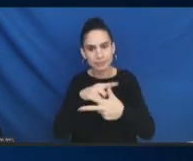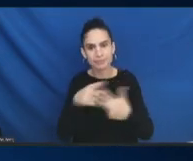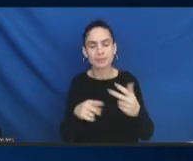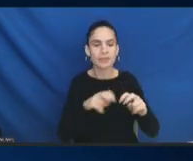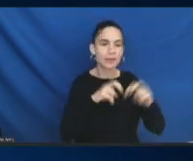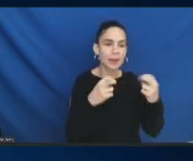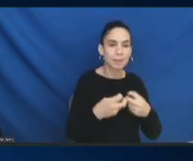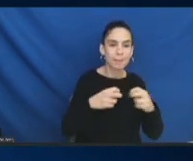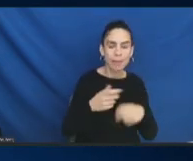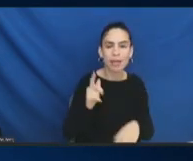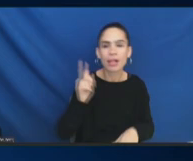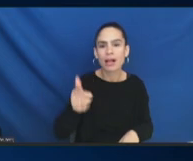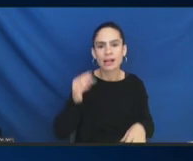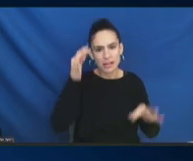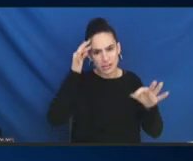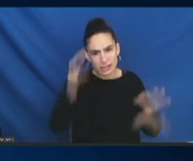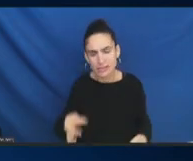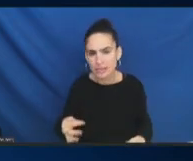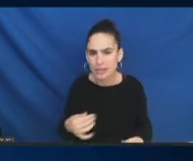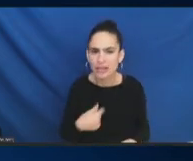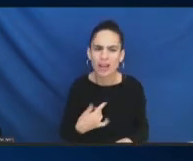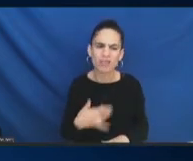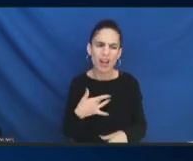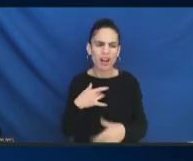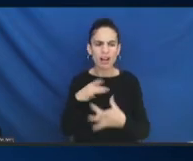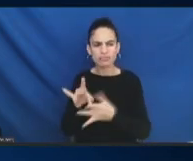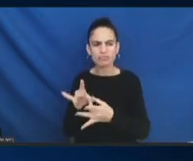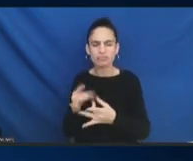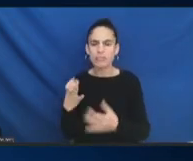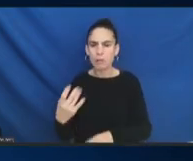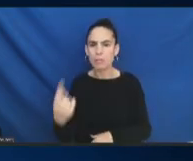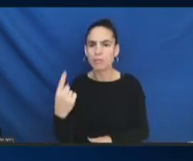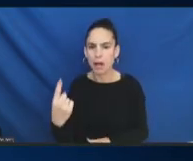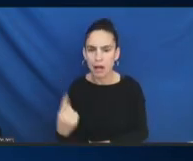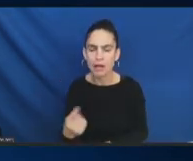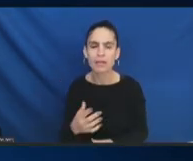one, which is okay, as long as we have four on each committee to spread the workload.